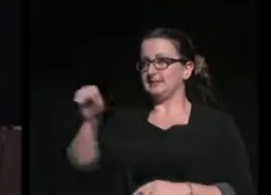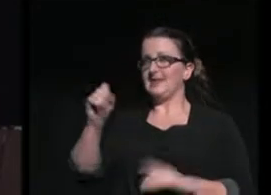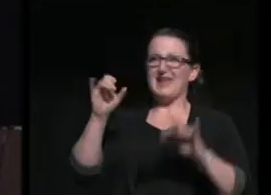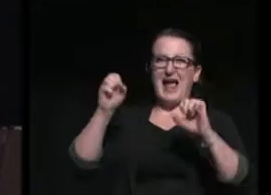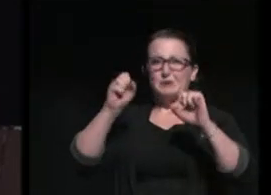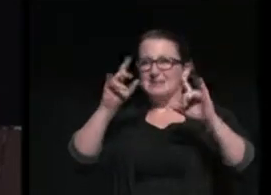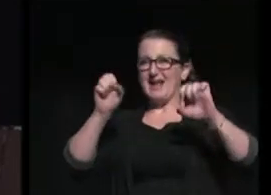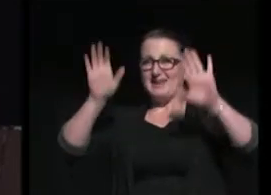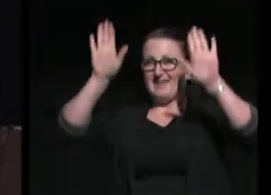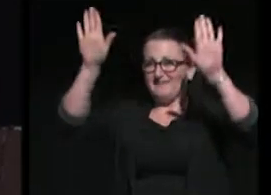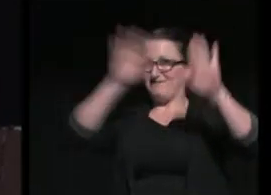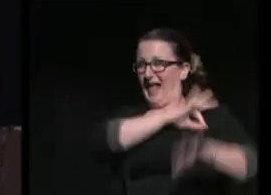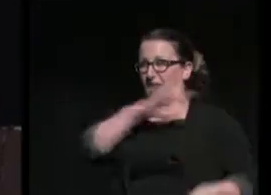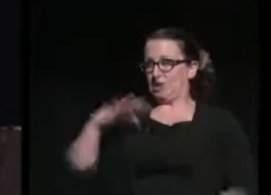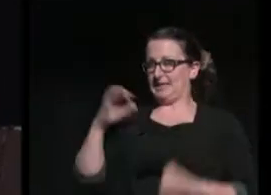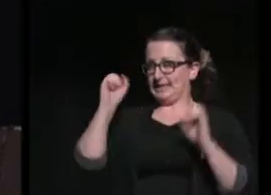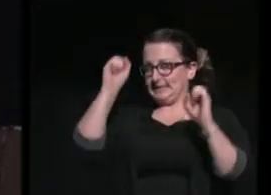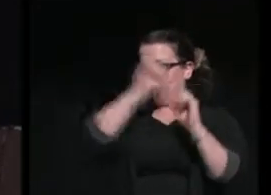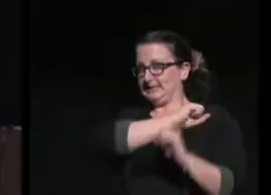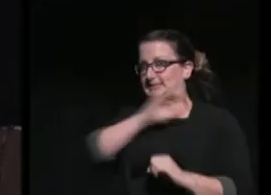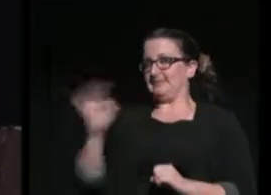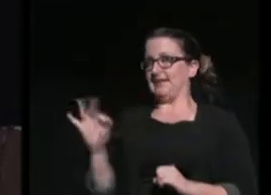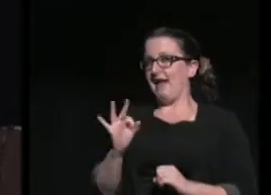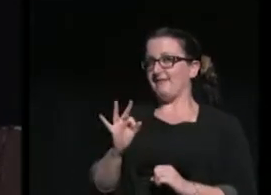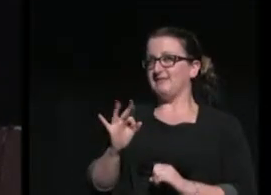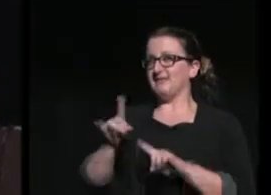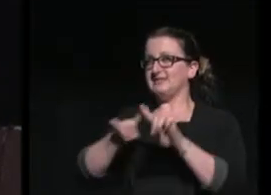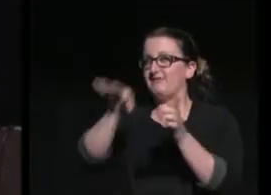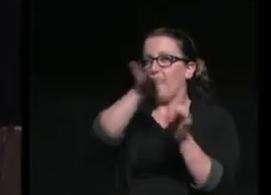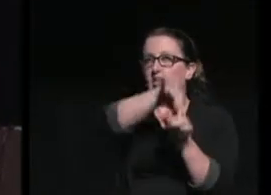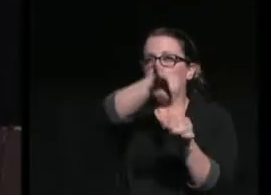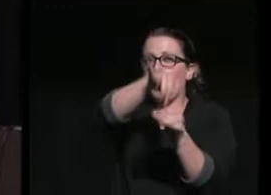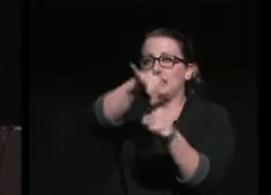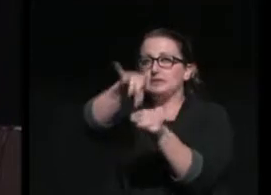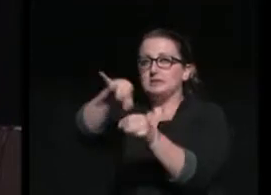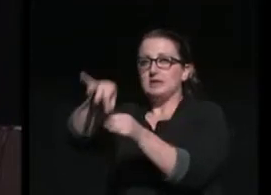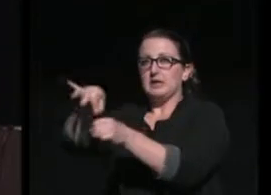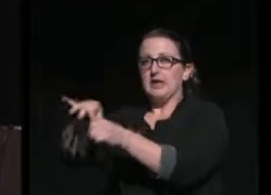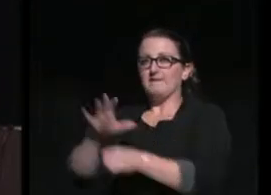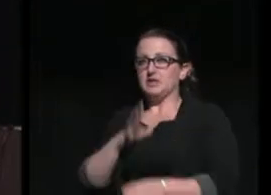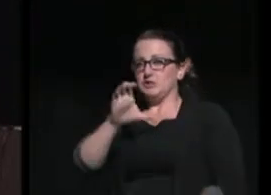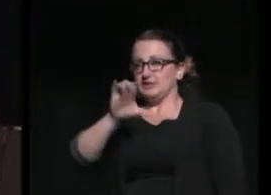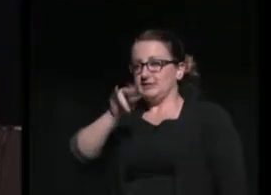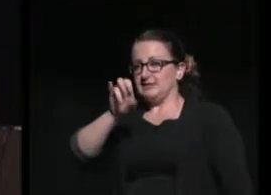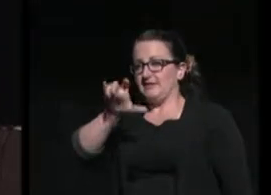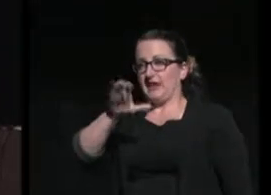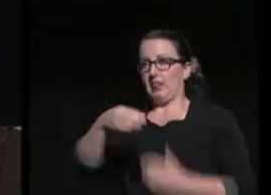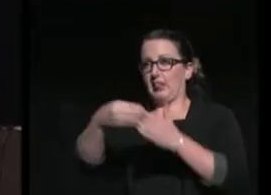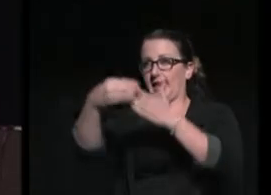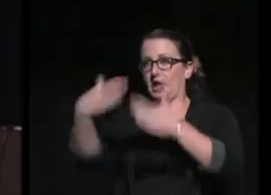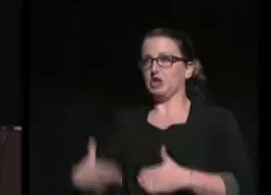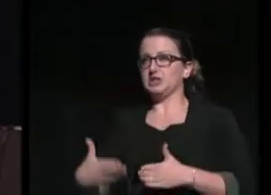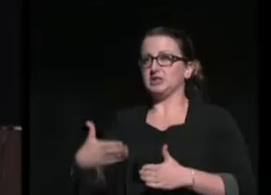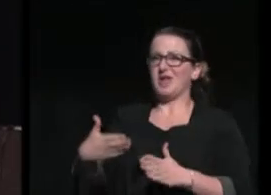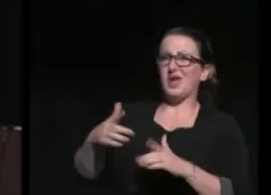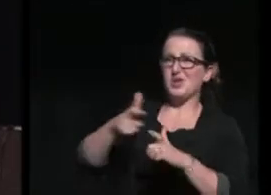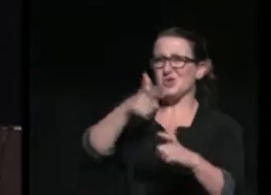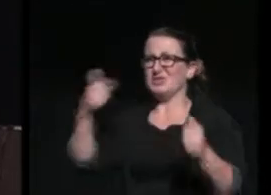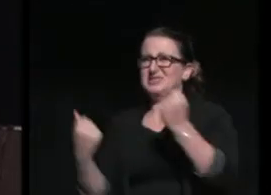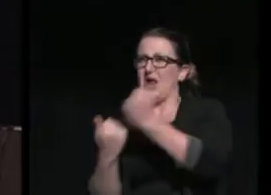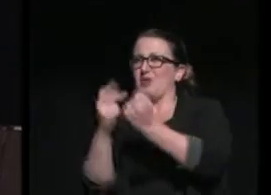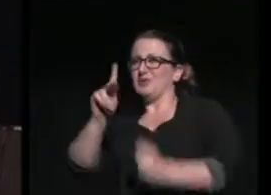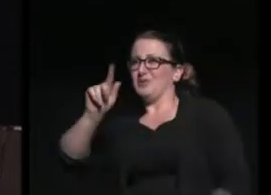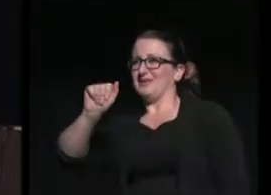faculty and staff, elected officials, civic leaders, a big shout out to my friend Kathy